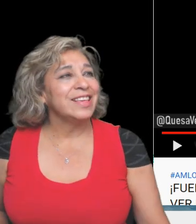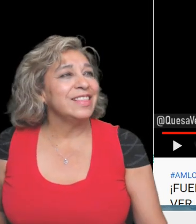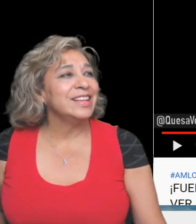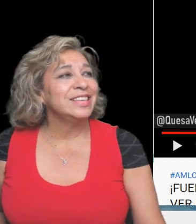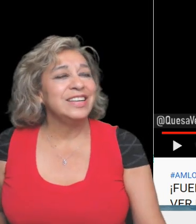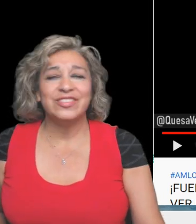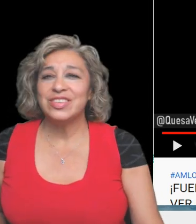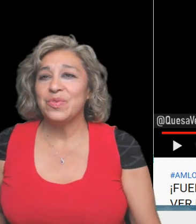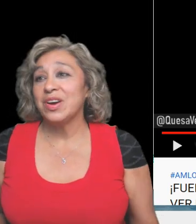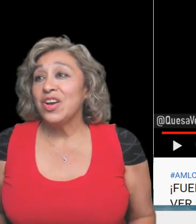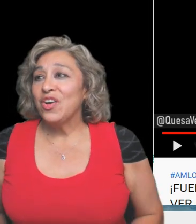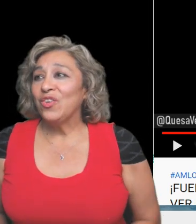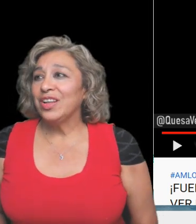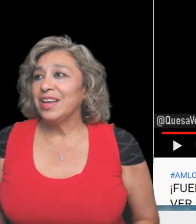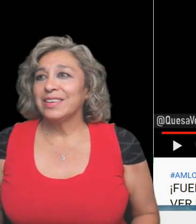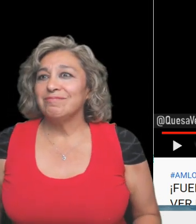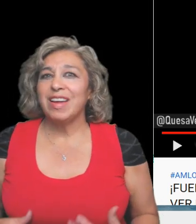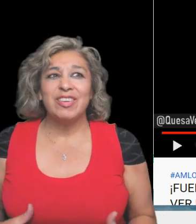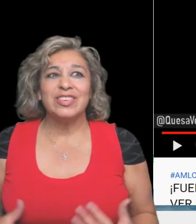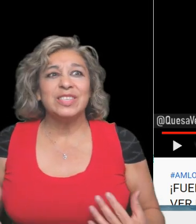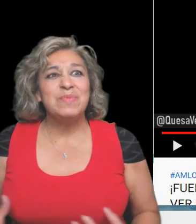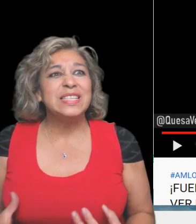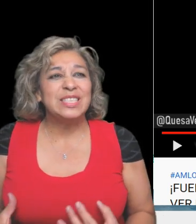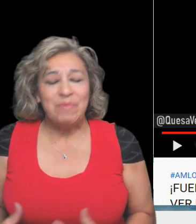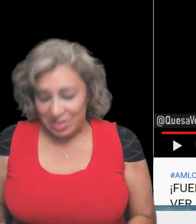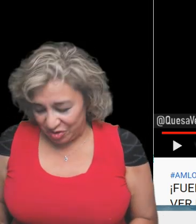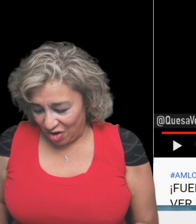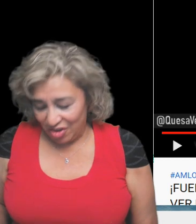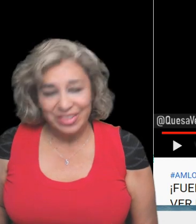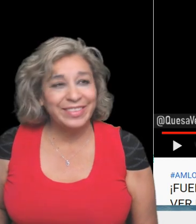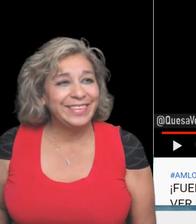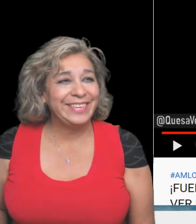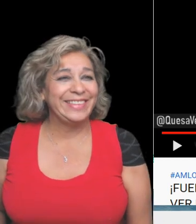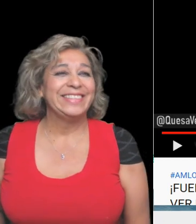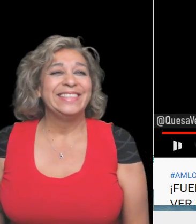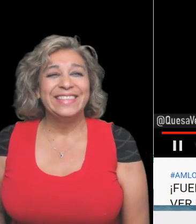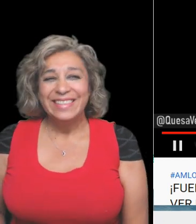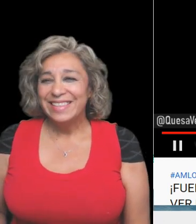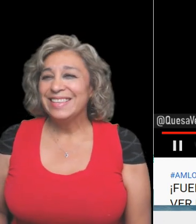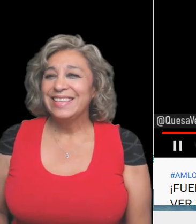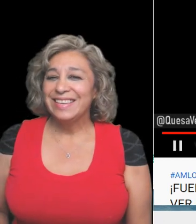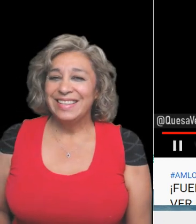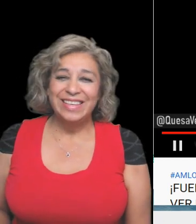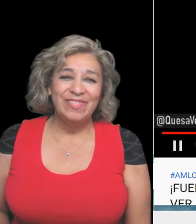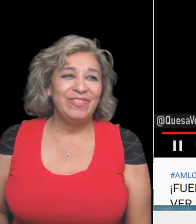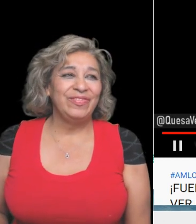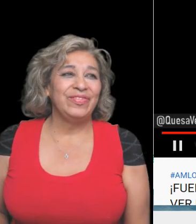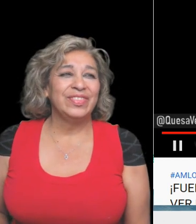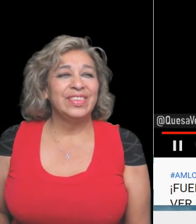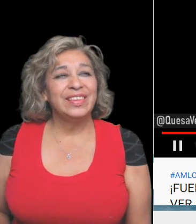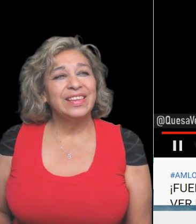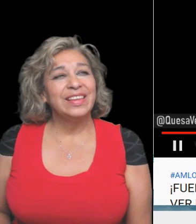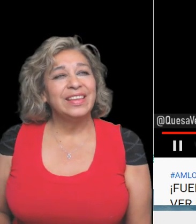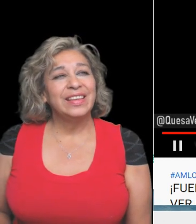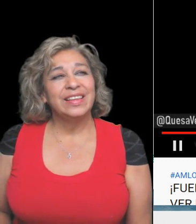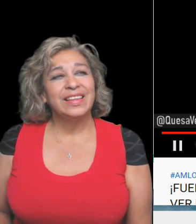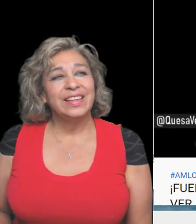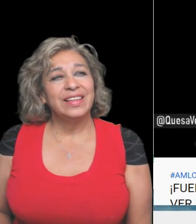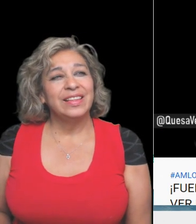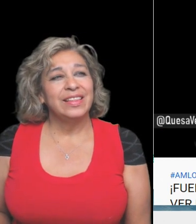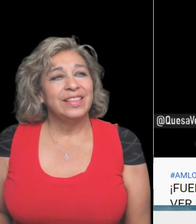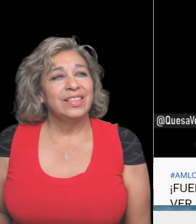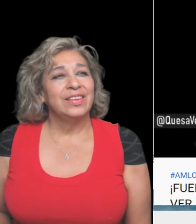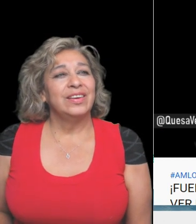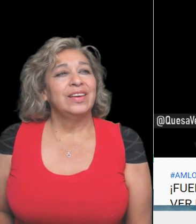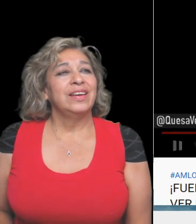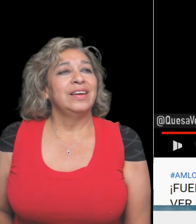Contundente. That's an interesting word. Well, I don't know. It means something strong. Y con ese mensaje, Andrés Manuel se está